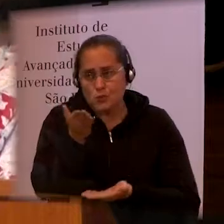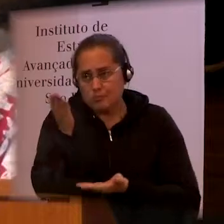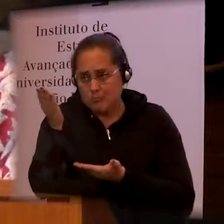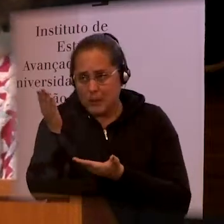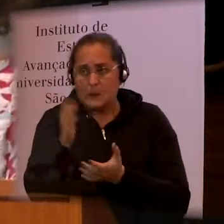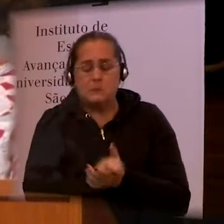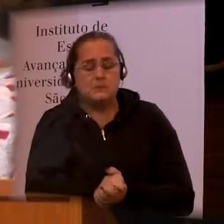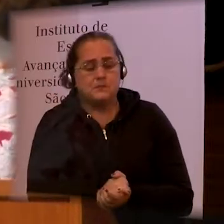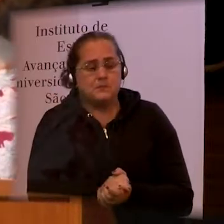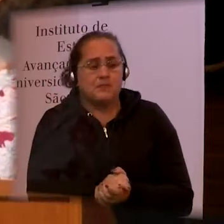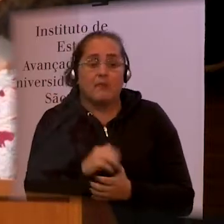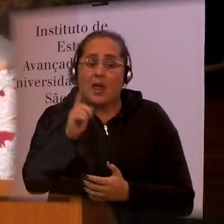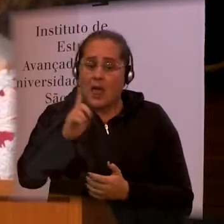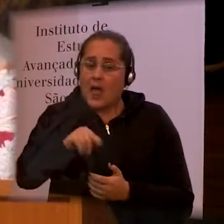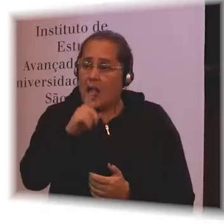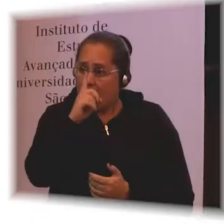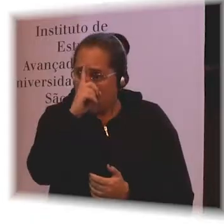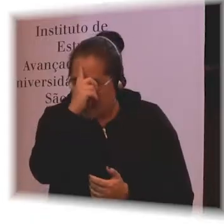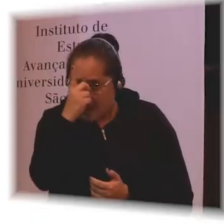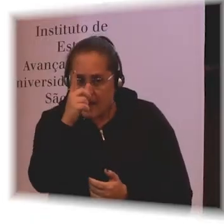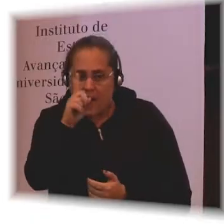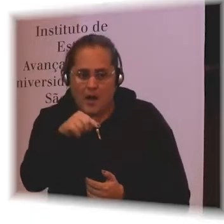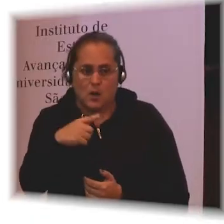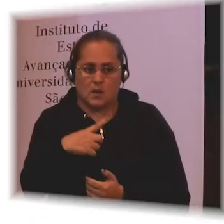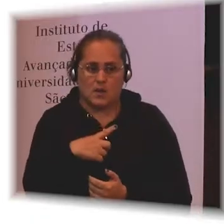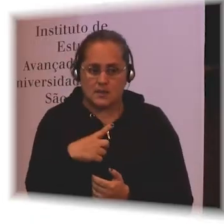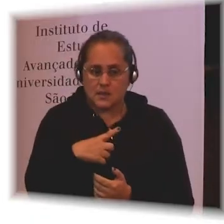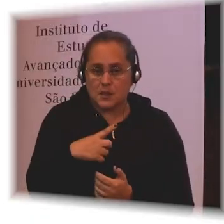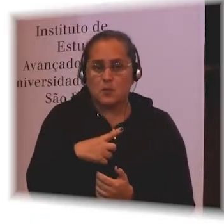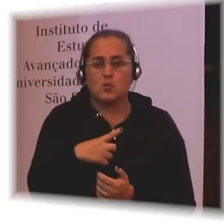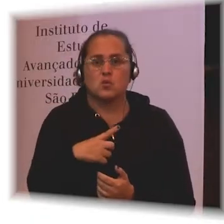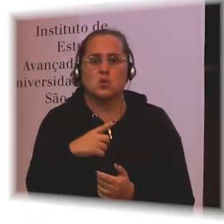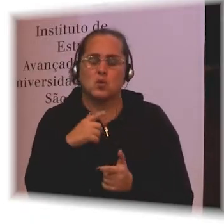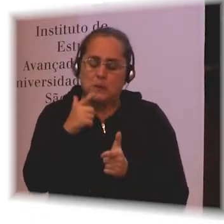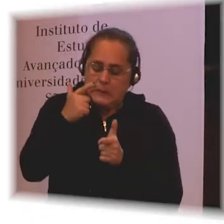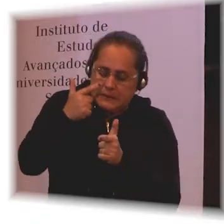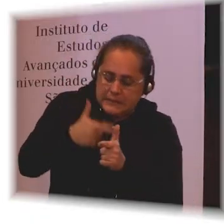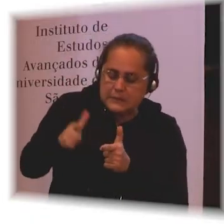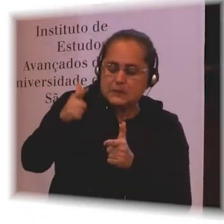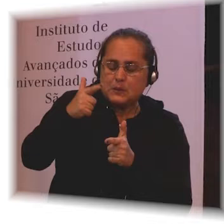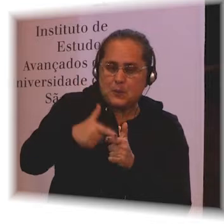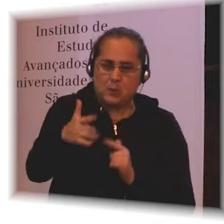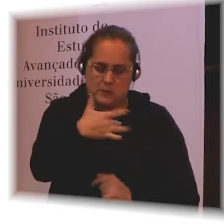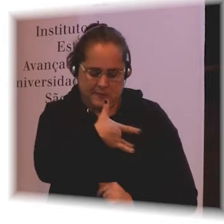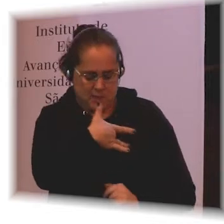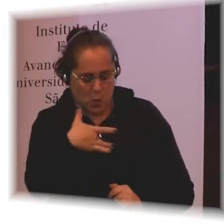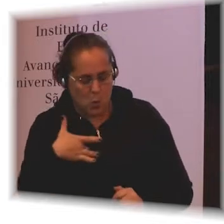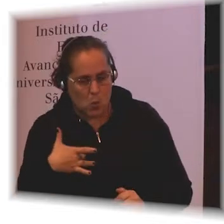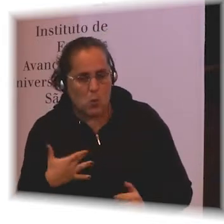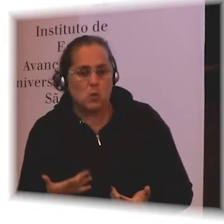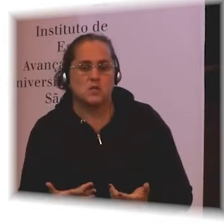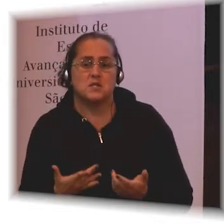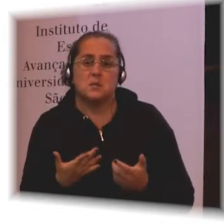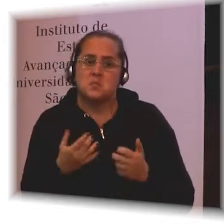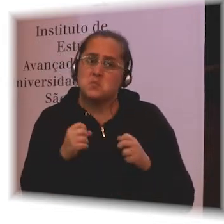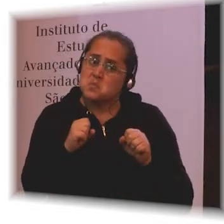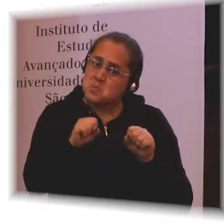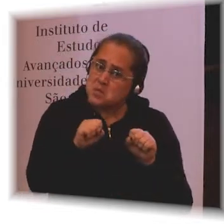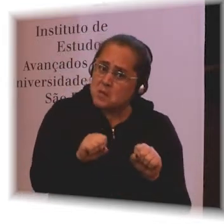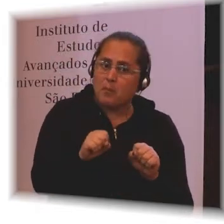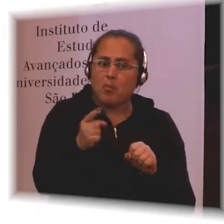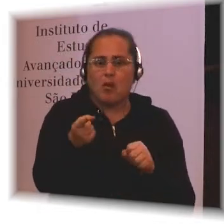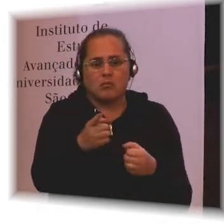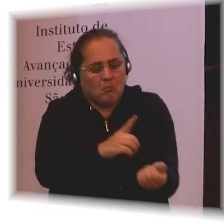somebody has a health condition. So that health condition could be diabetes, it could be